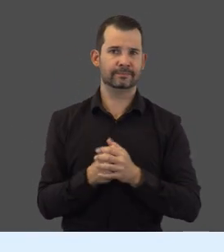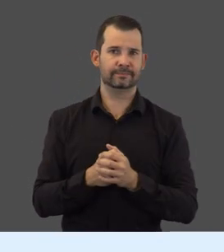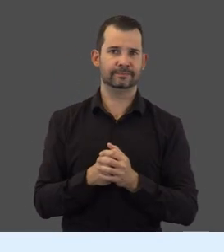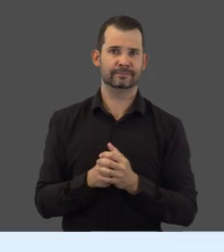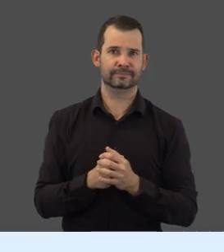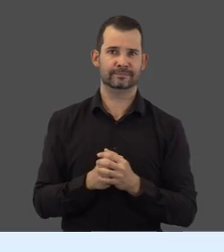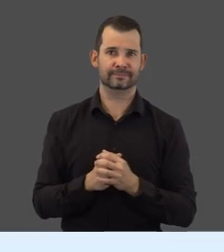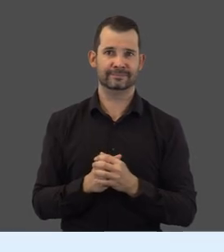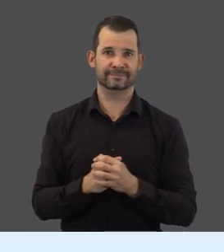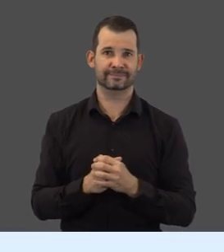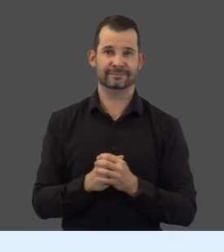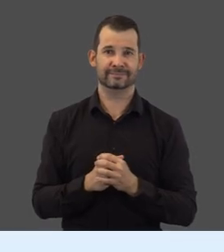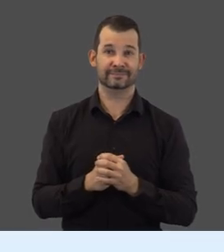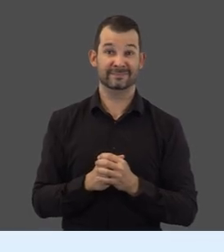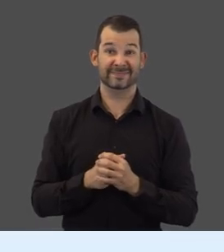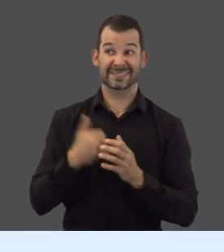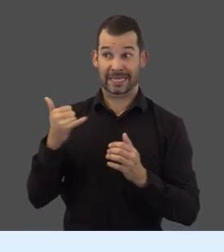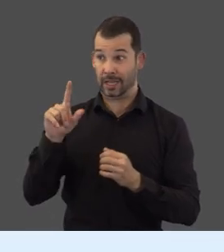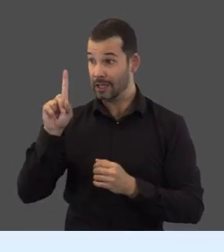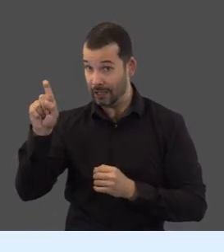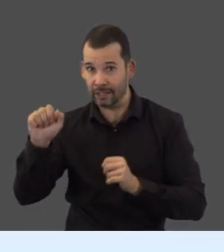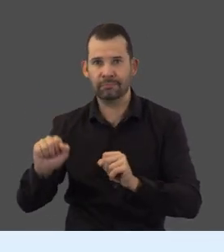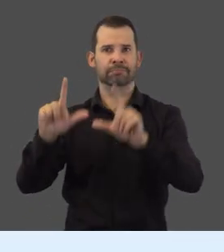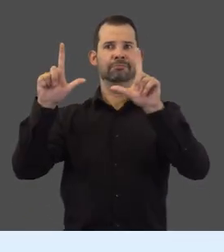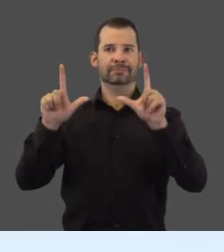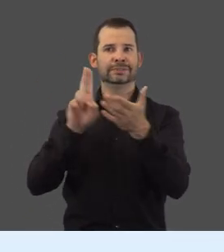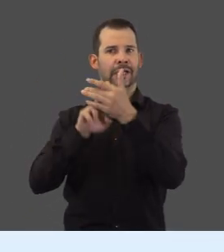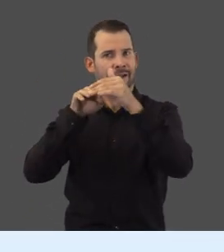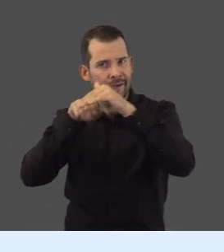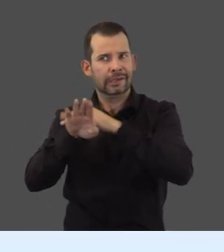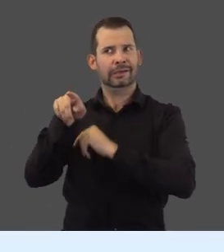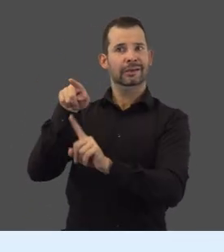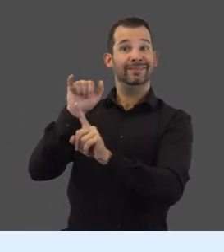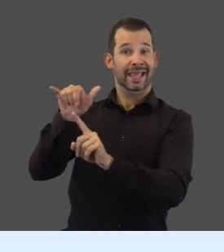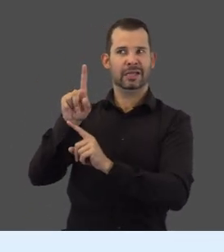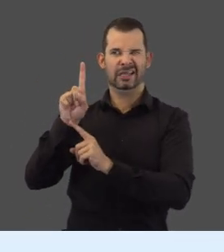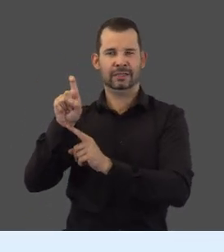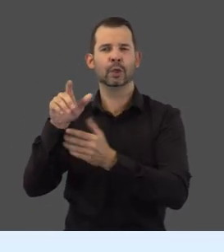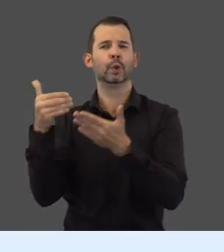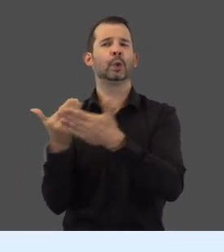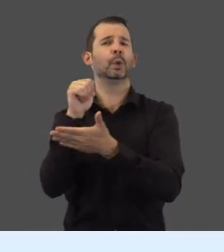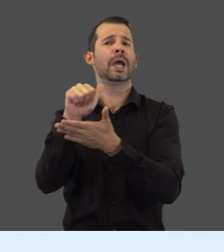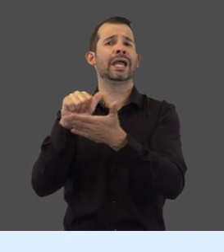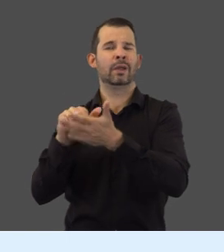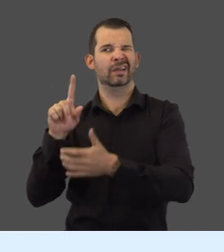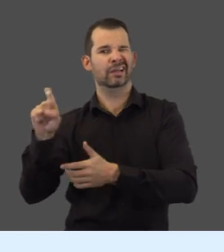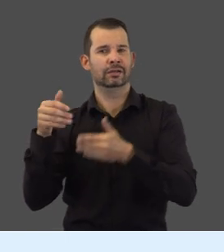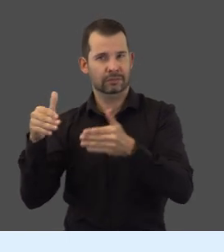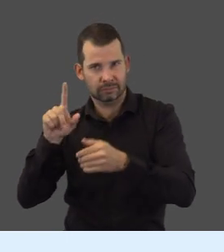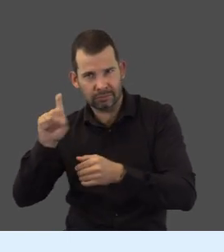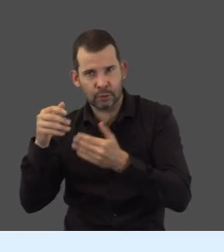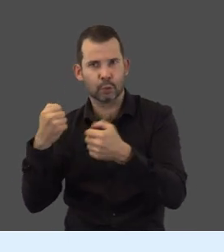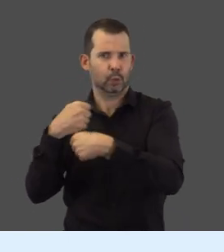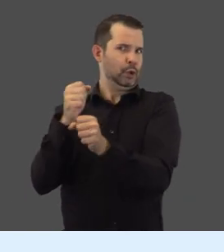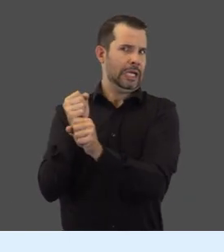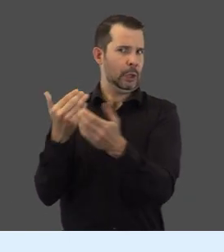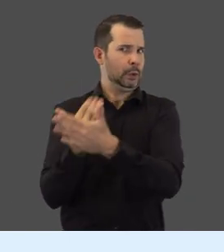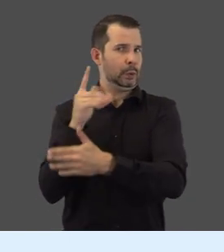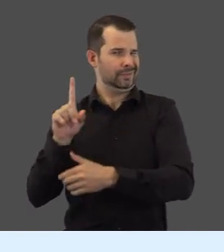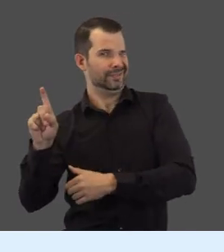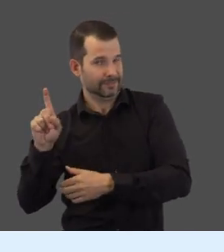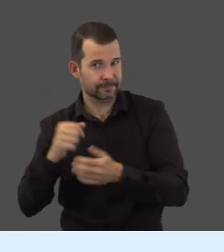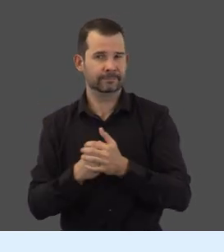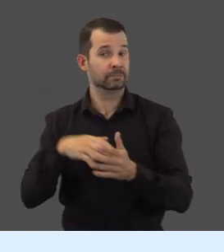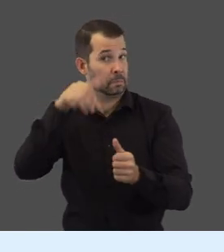on the homepage. This brings you to the Sign In page, where you will click on the New Account, Create One, hyperlink.